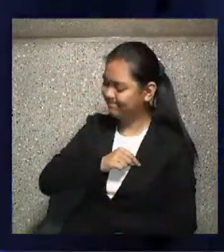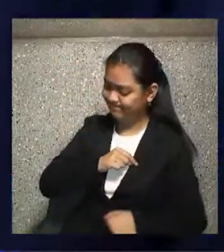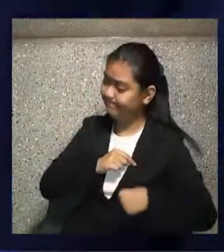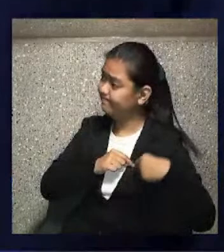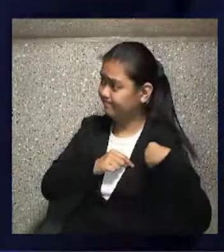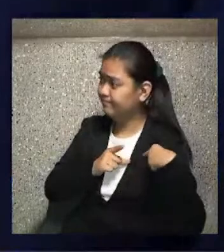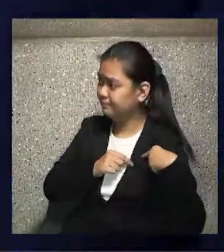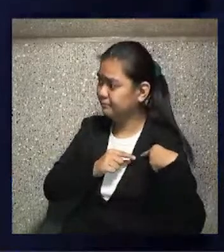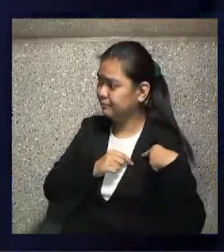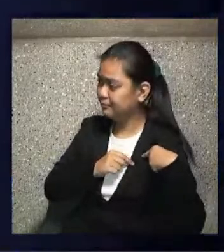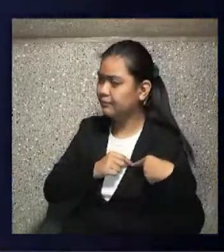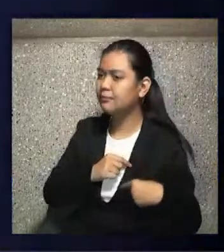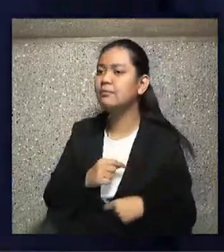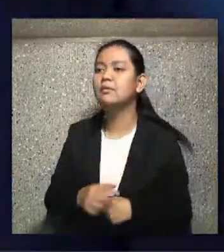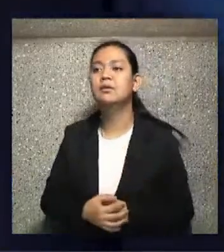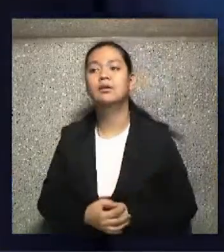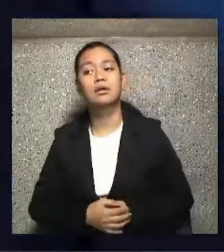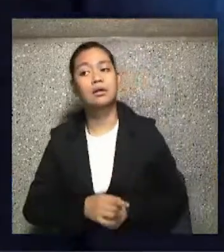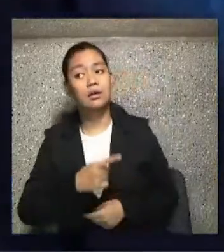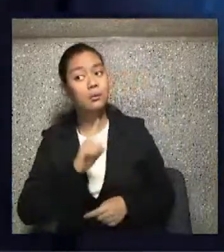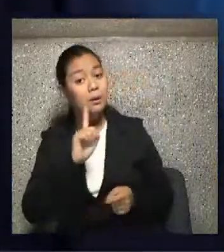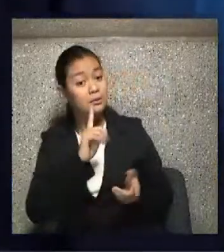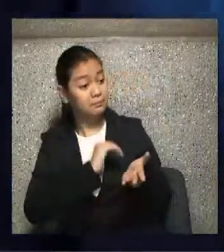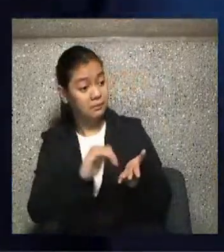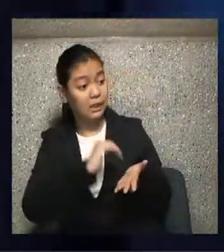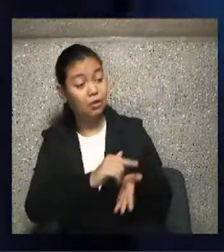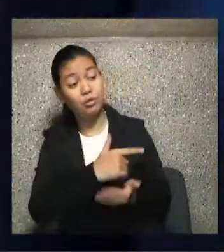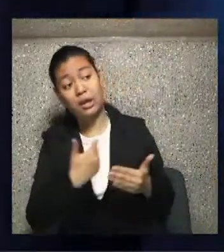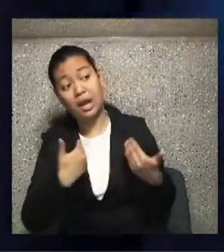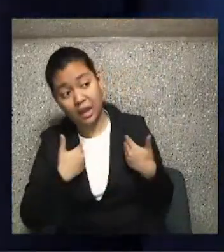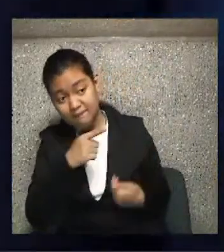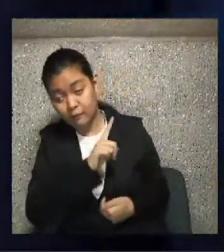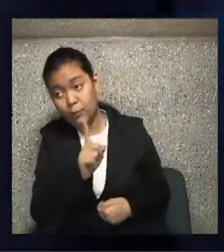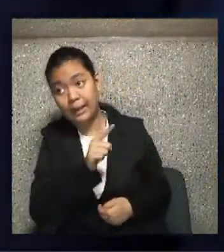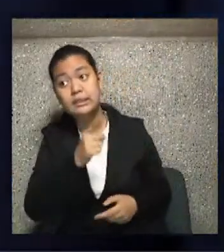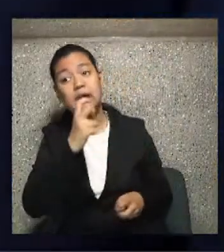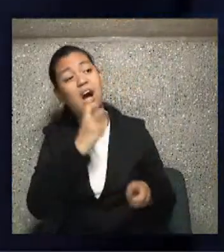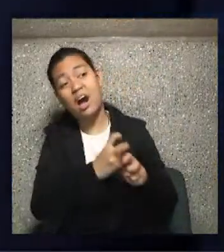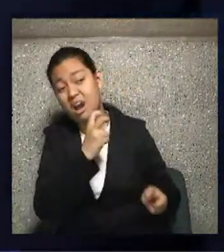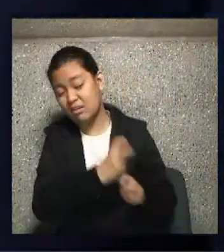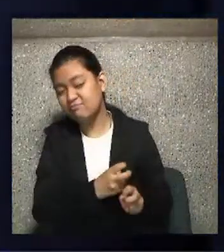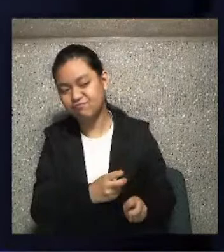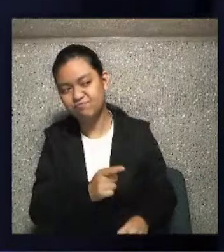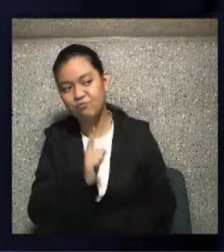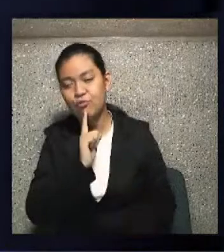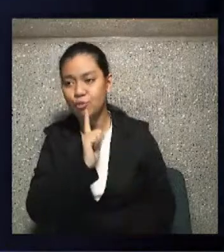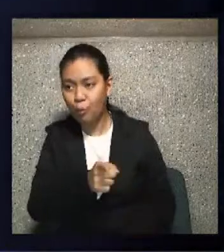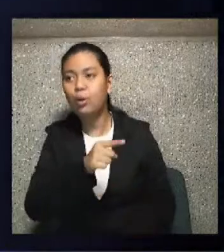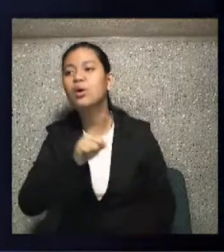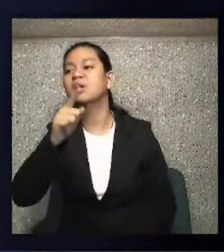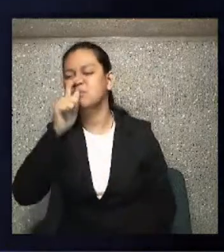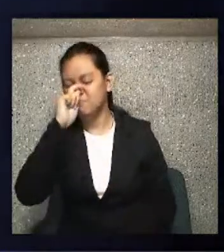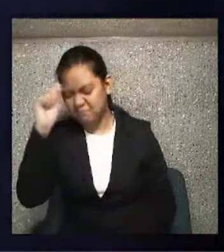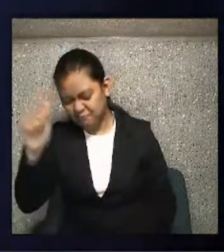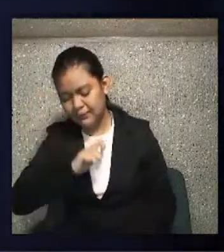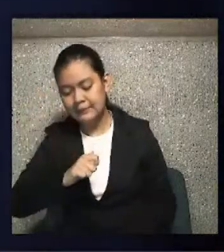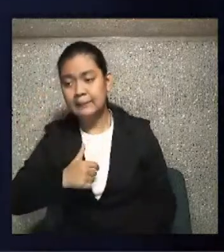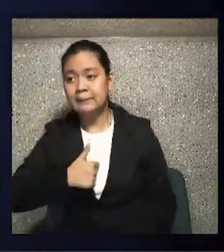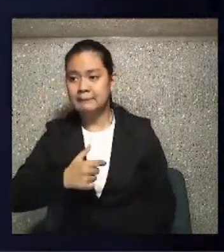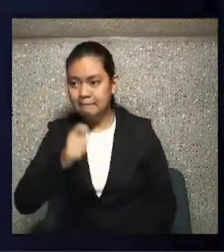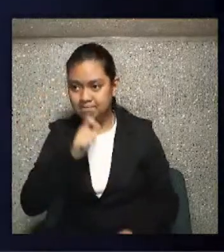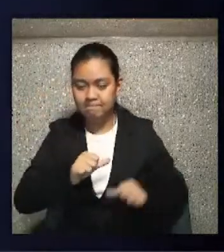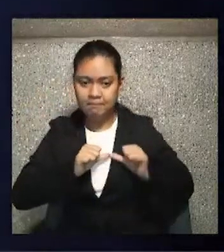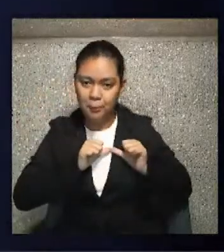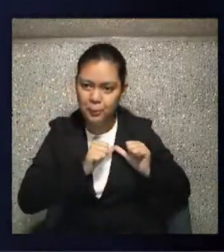Forgiving ourselves is very difficult to do and letting go of the guilt for a very